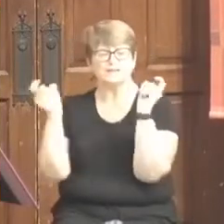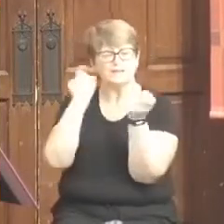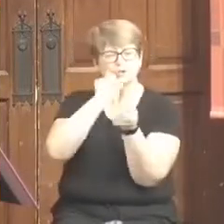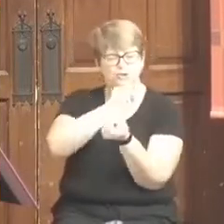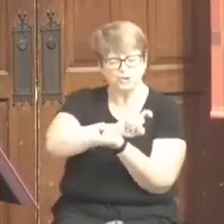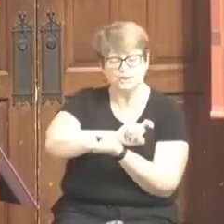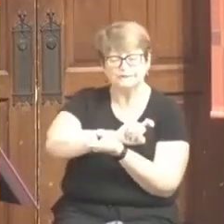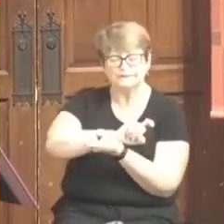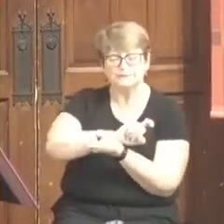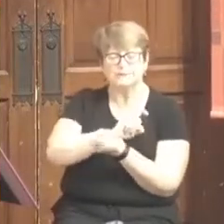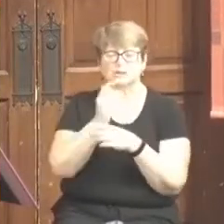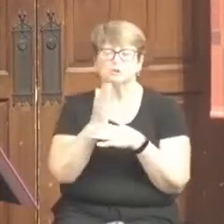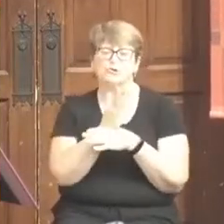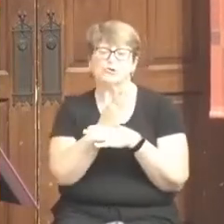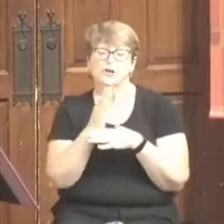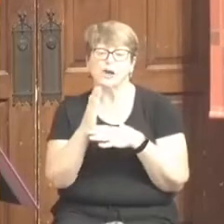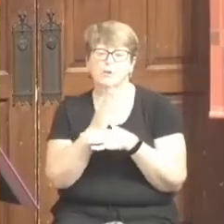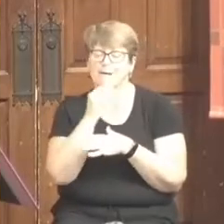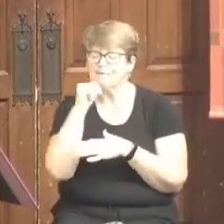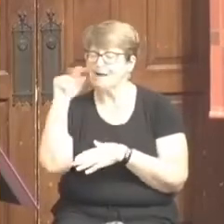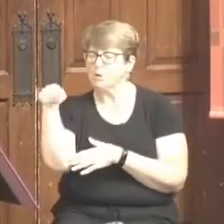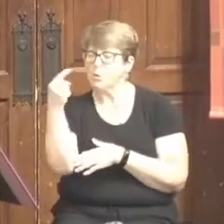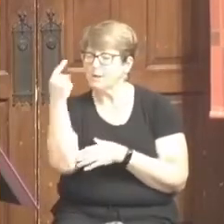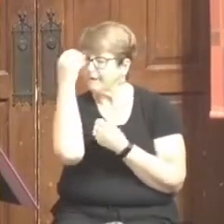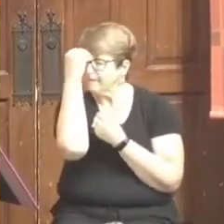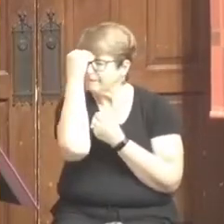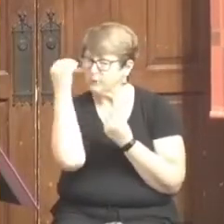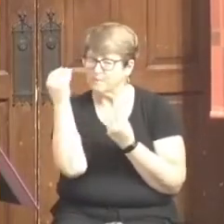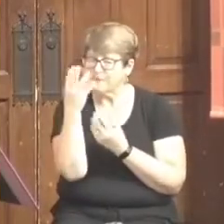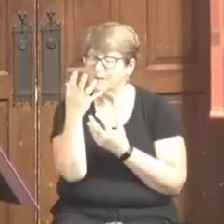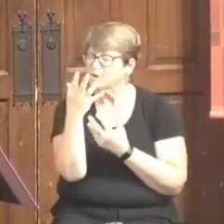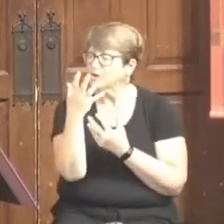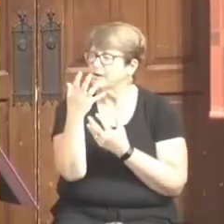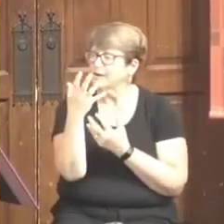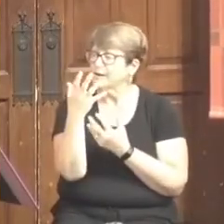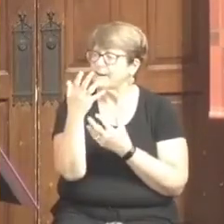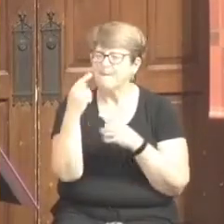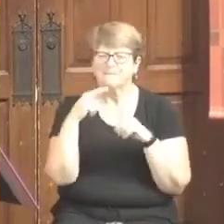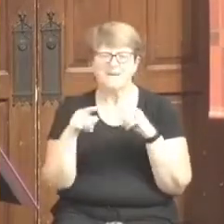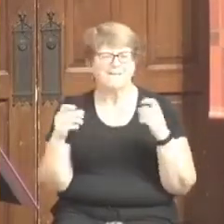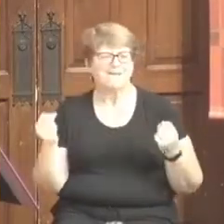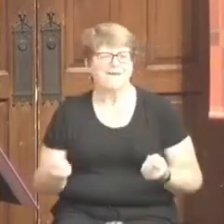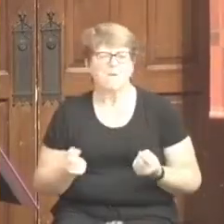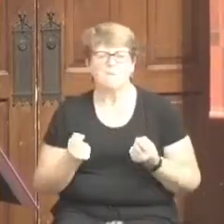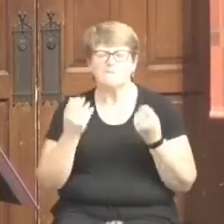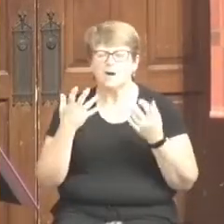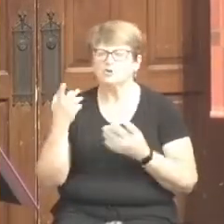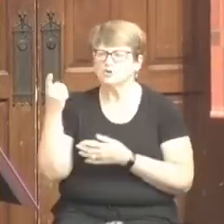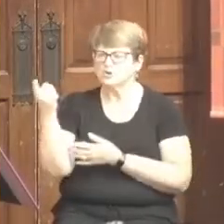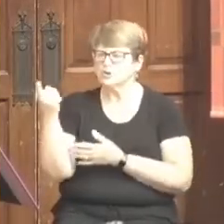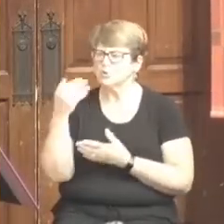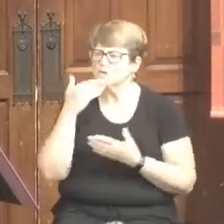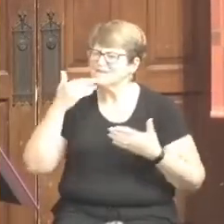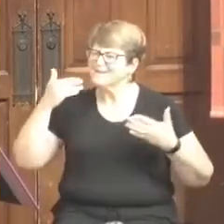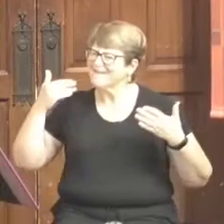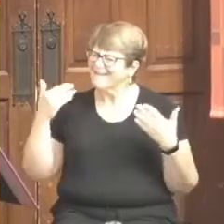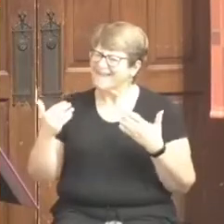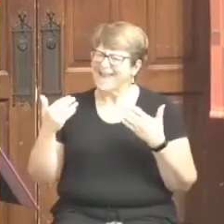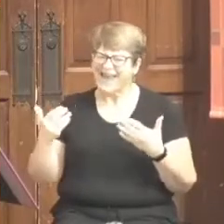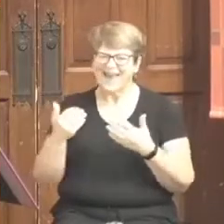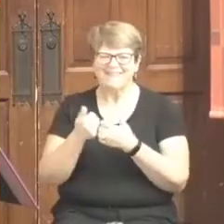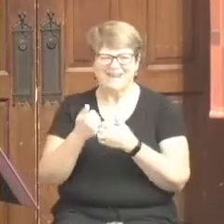sharing not only information but just how much she was glad that I was here,